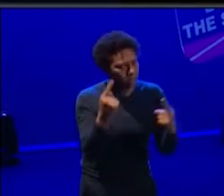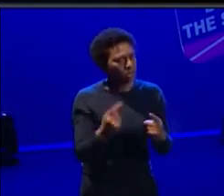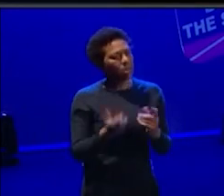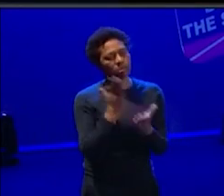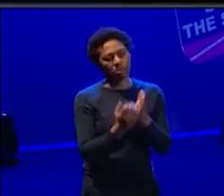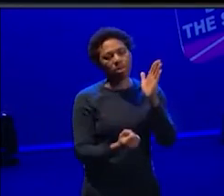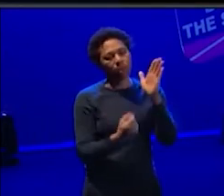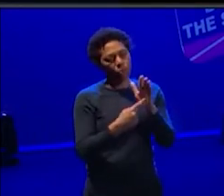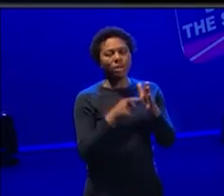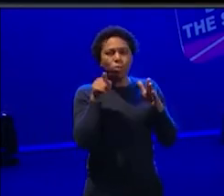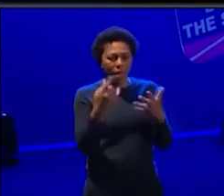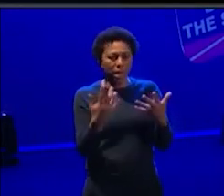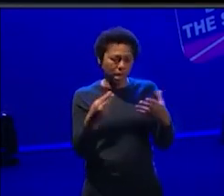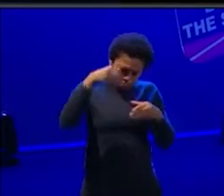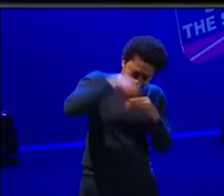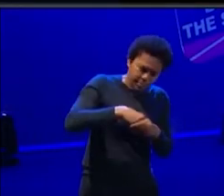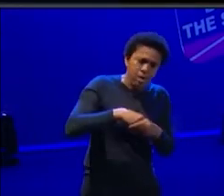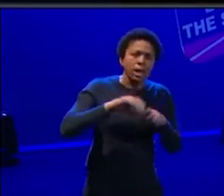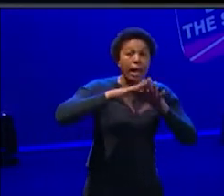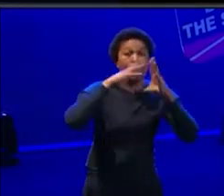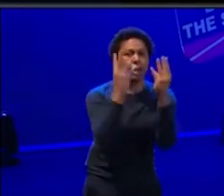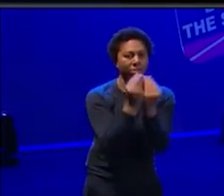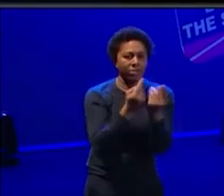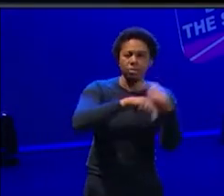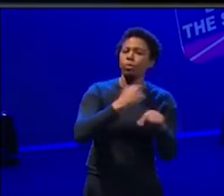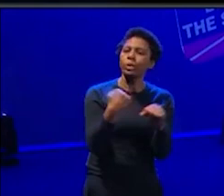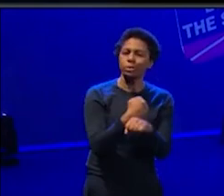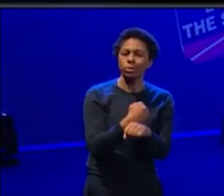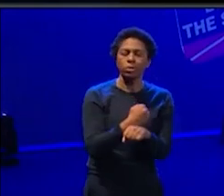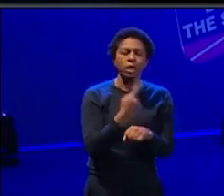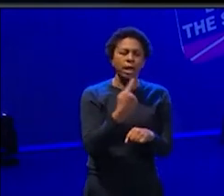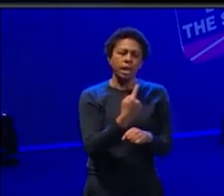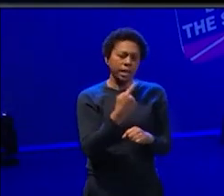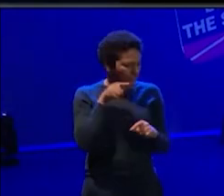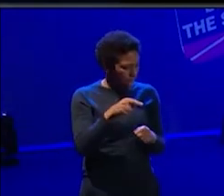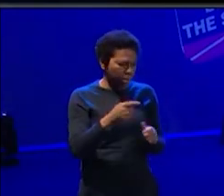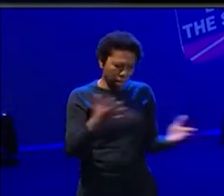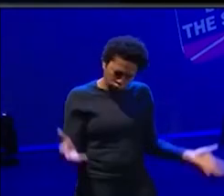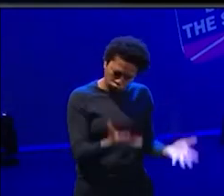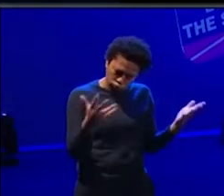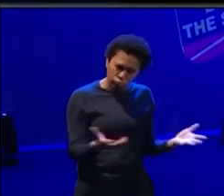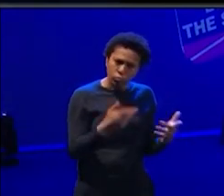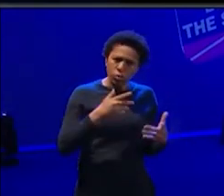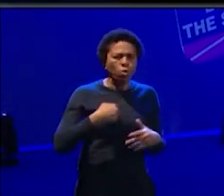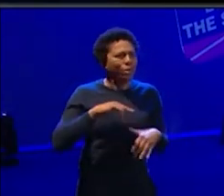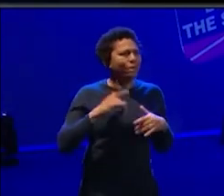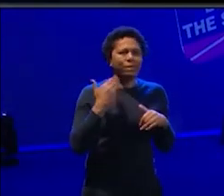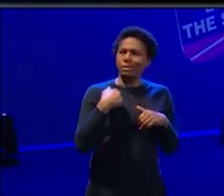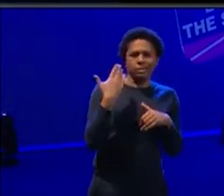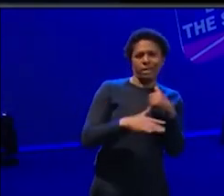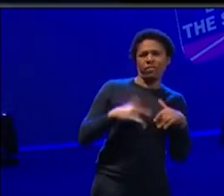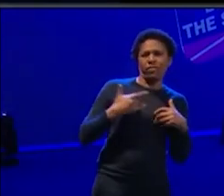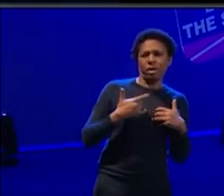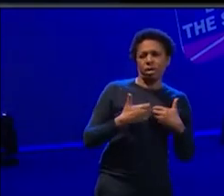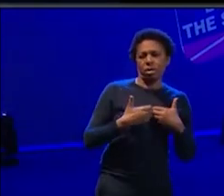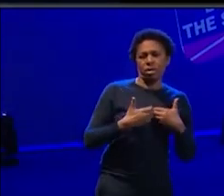and it embeds it in everything we do and talks about it being the heart of the building and really treats it like that. So I never feel separated, but also the